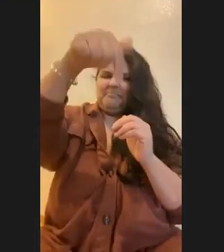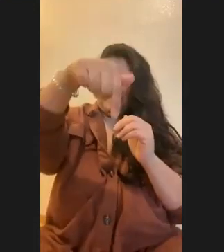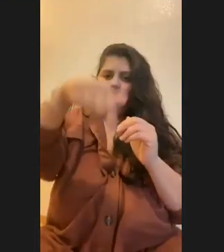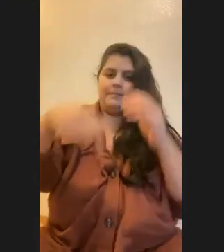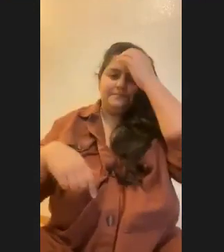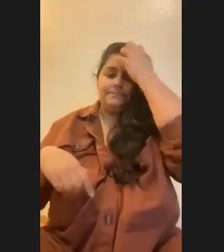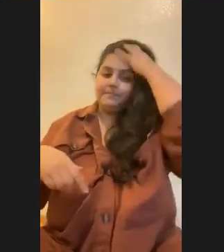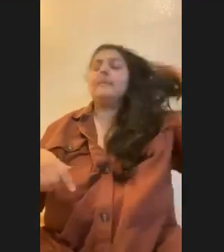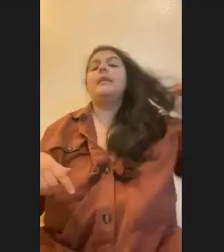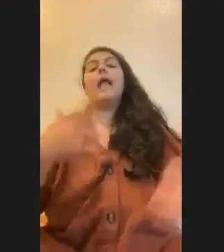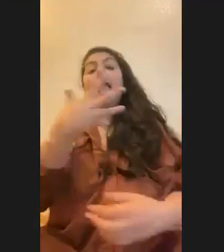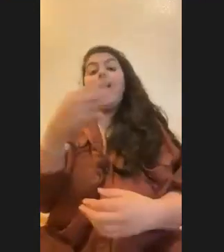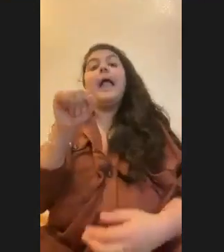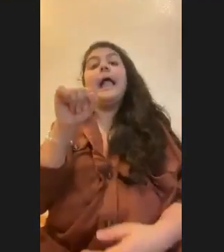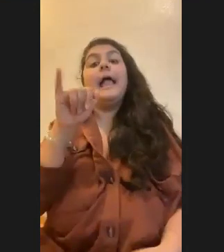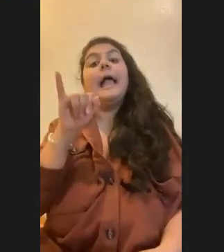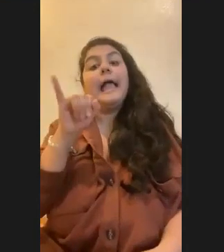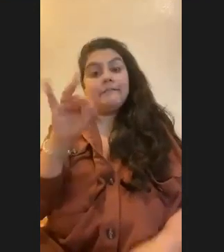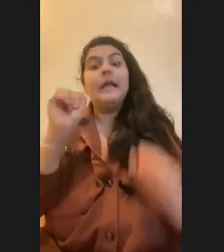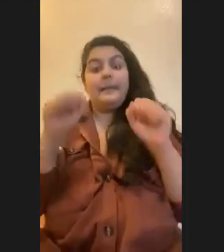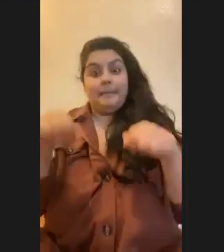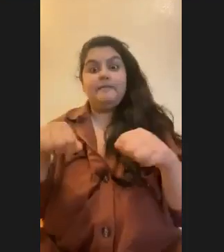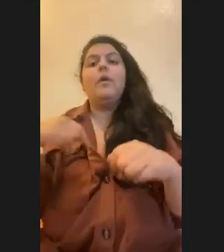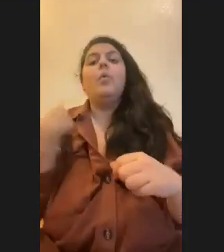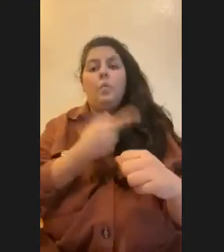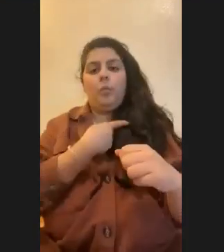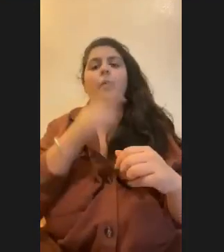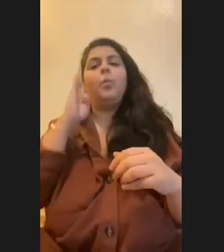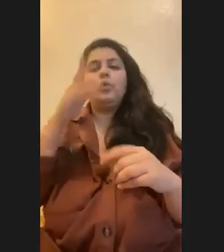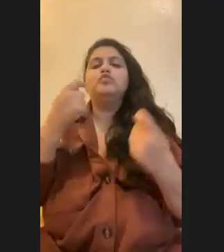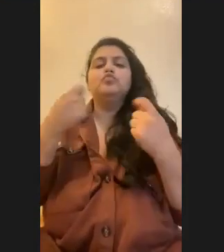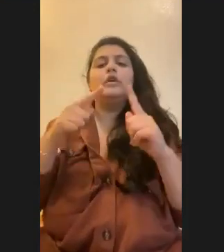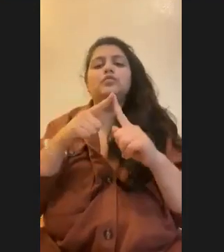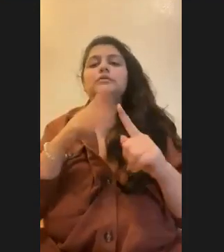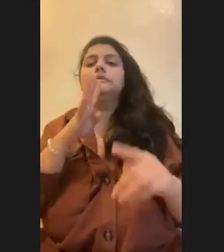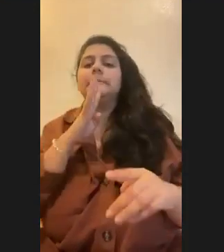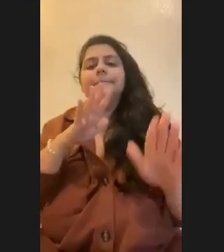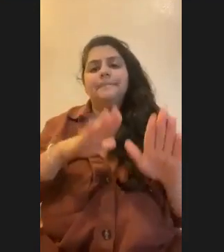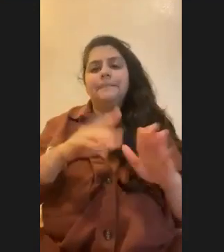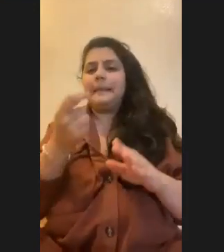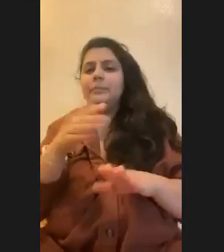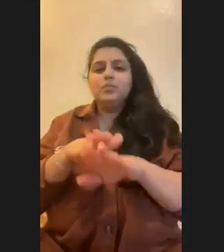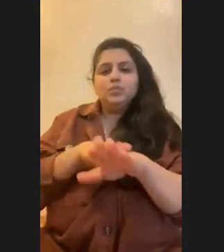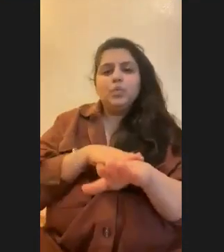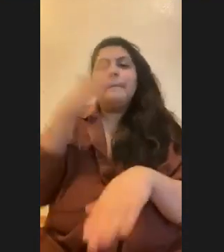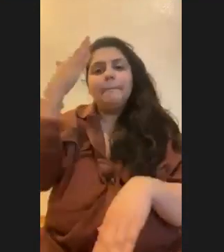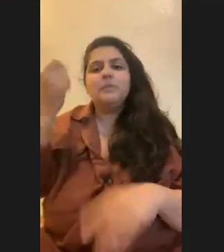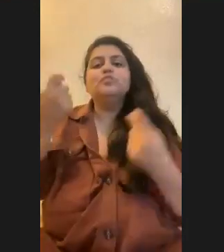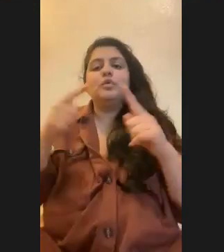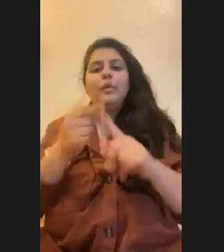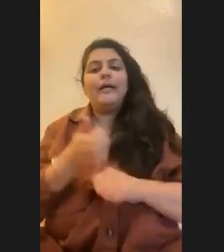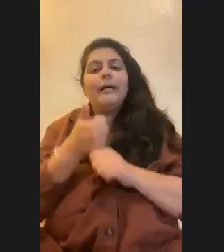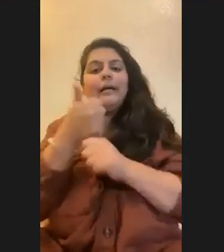And if we can, we're going to try to speak a little slower than maybe natural, because we're trying to help Jasmine